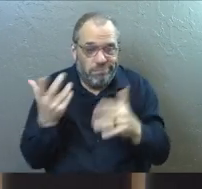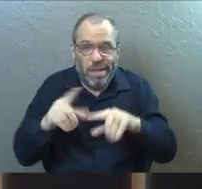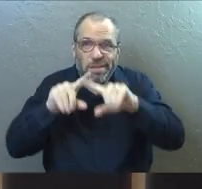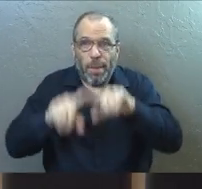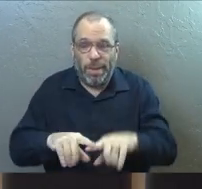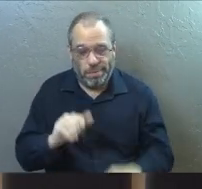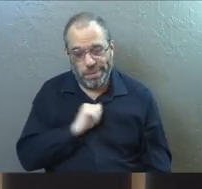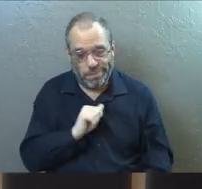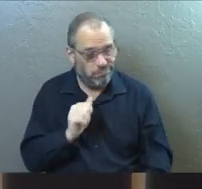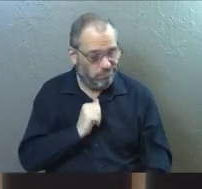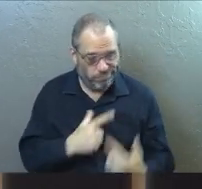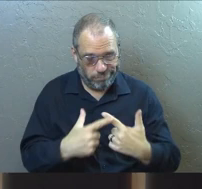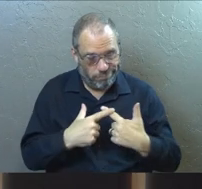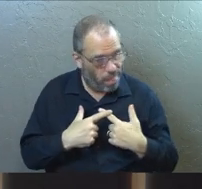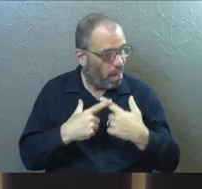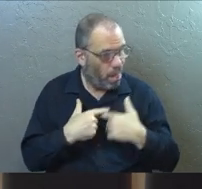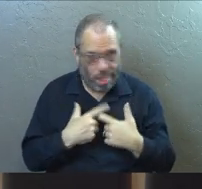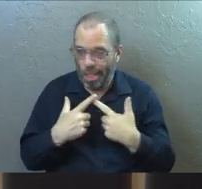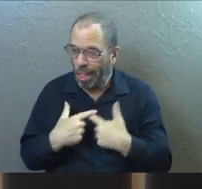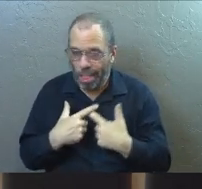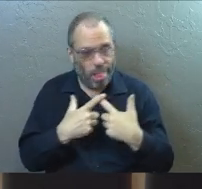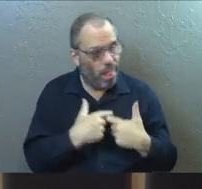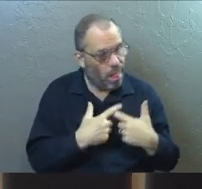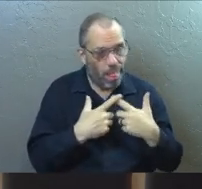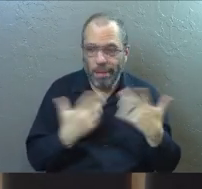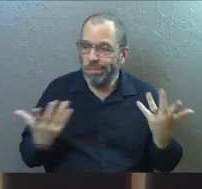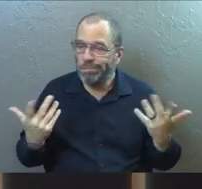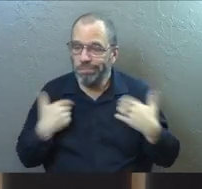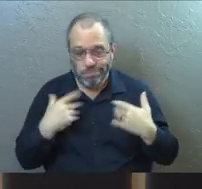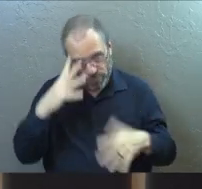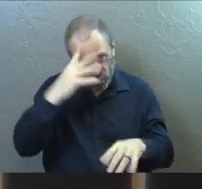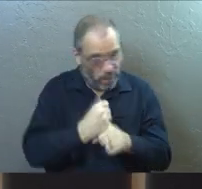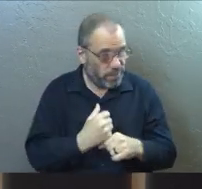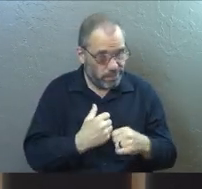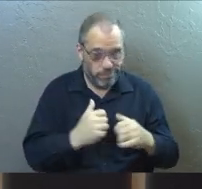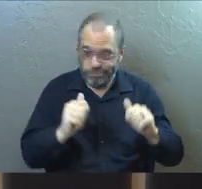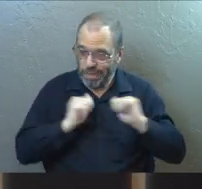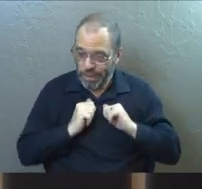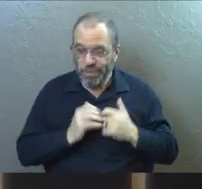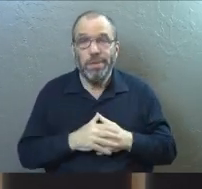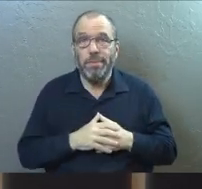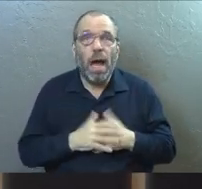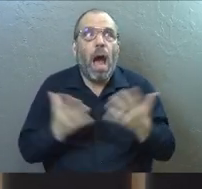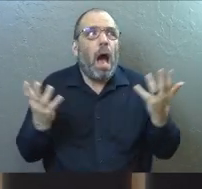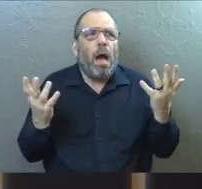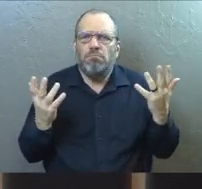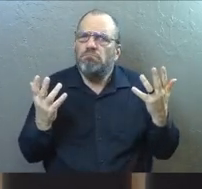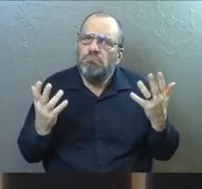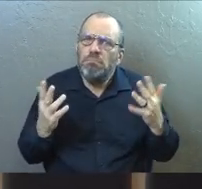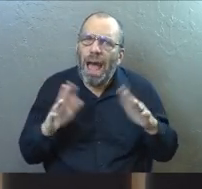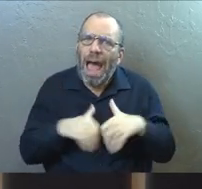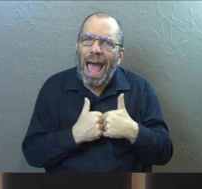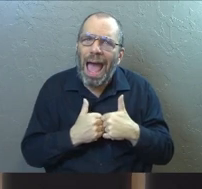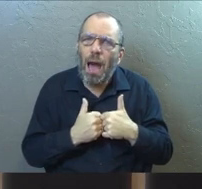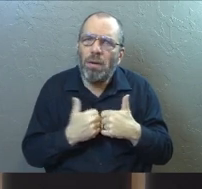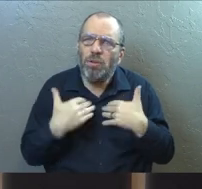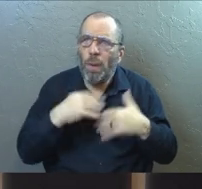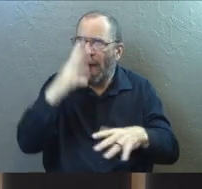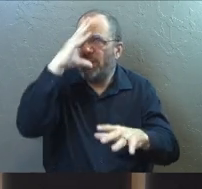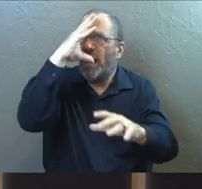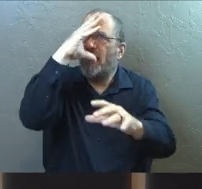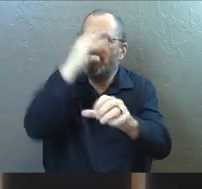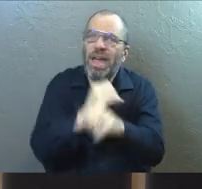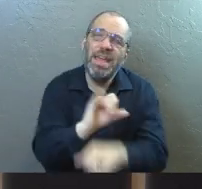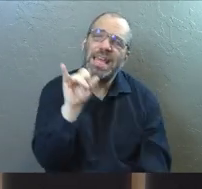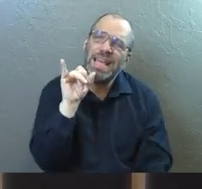depended on yourself and you've only trusted yourself. How in the world can you walk in faith